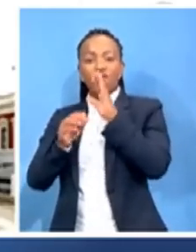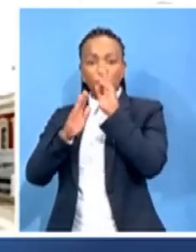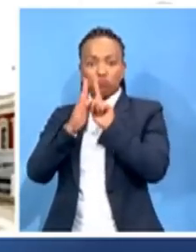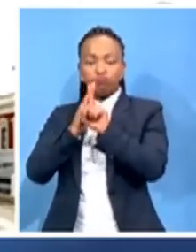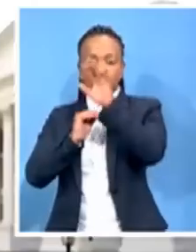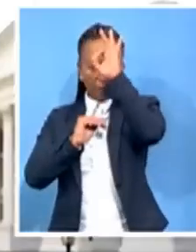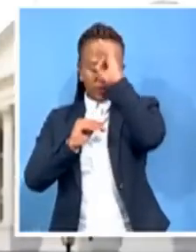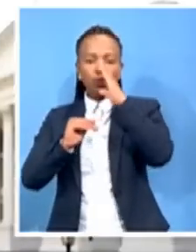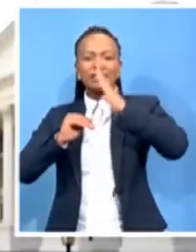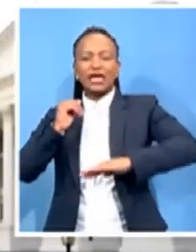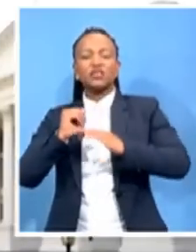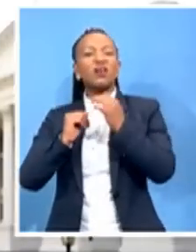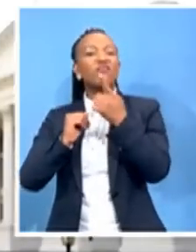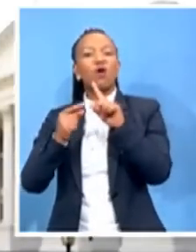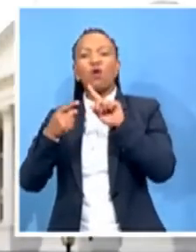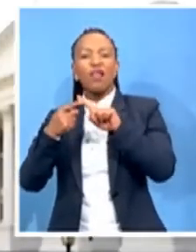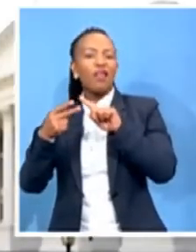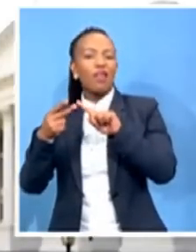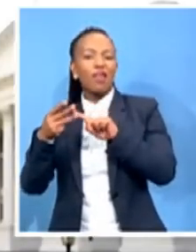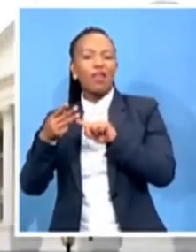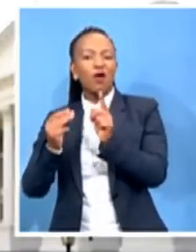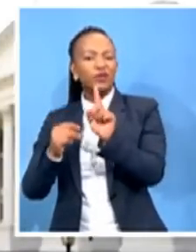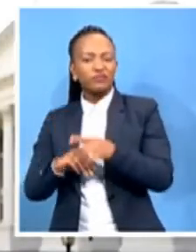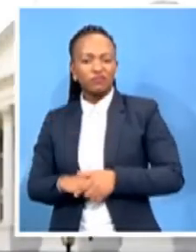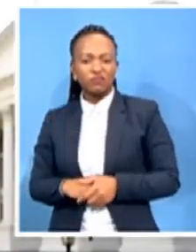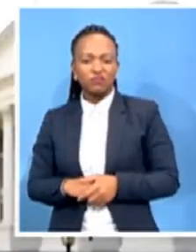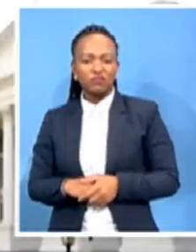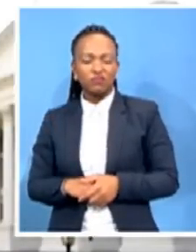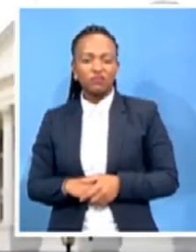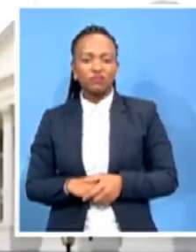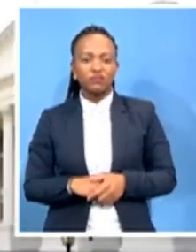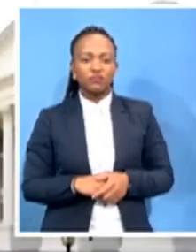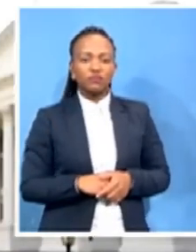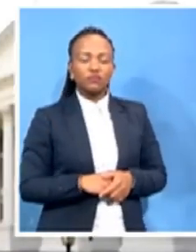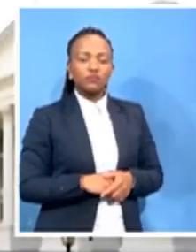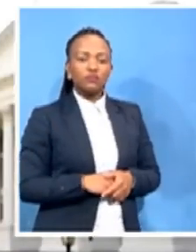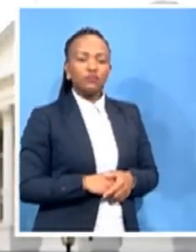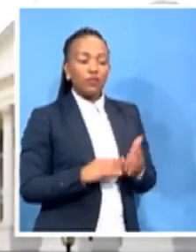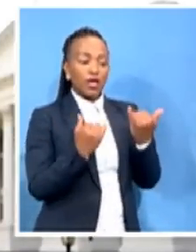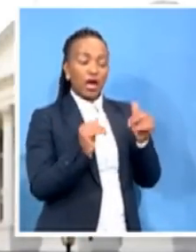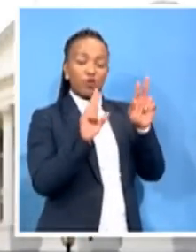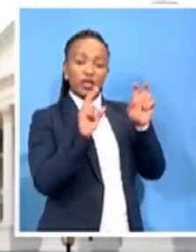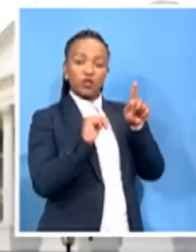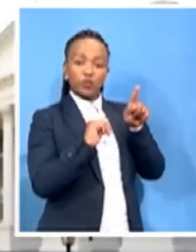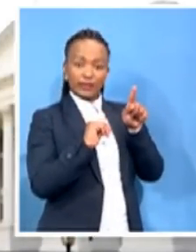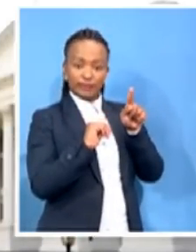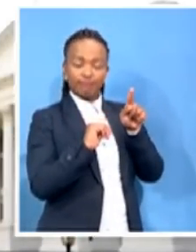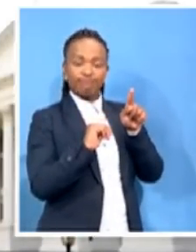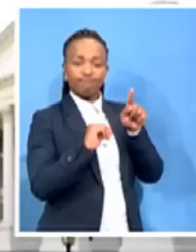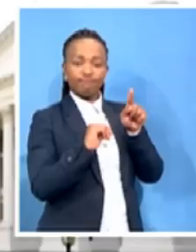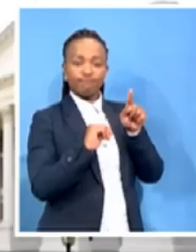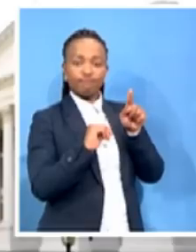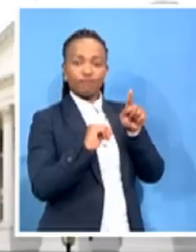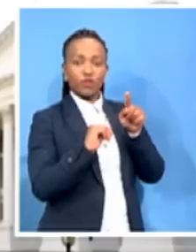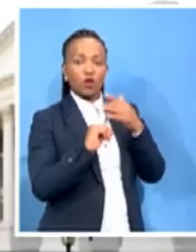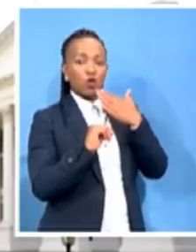Look, the issue that you are talking about is that a comrade Mbalula was deployed as a